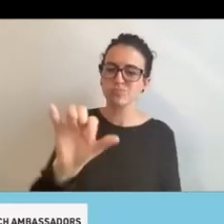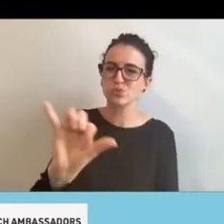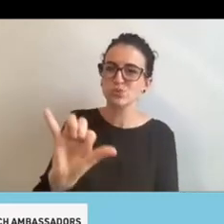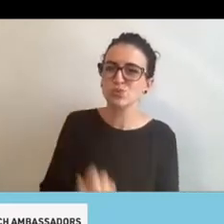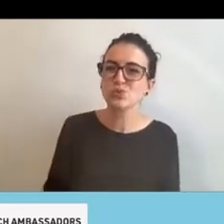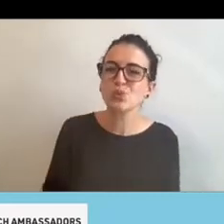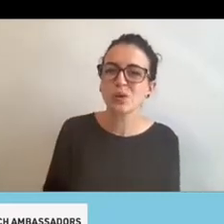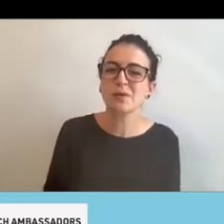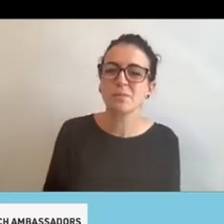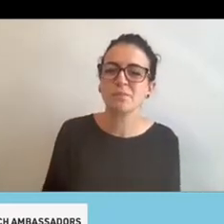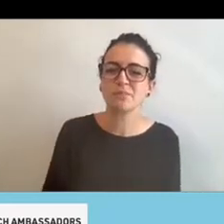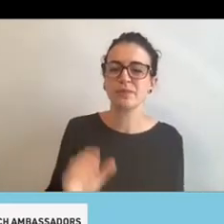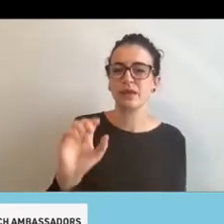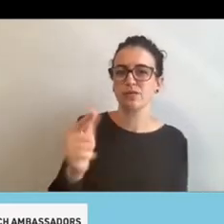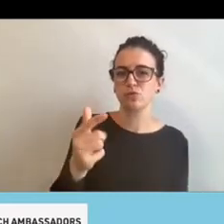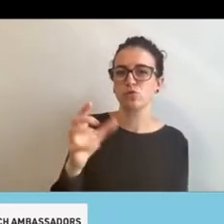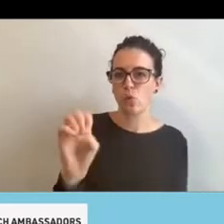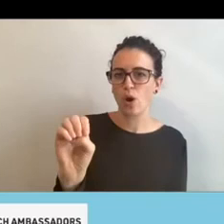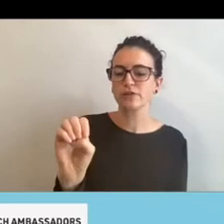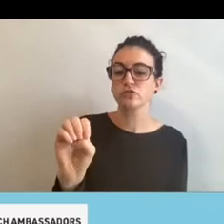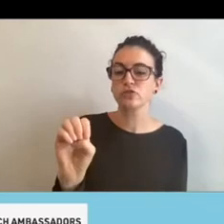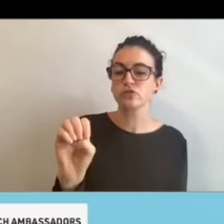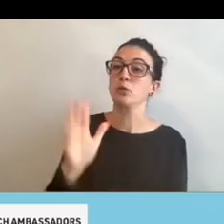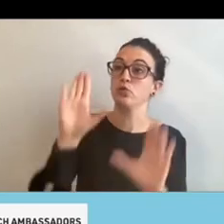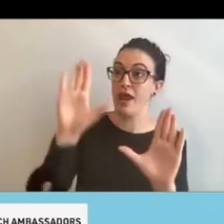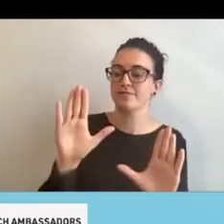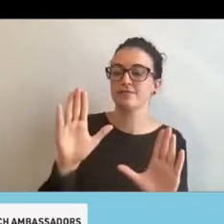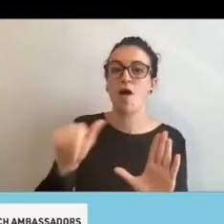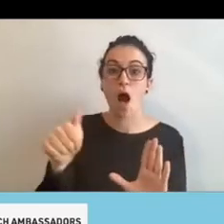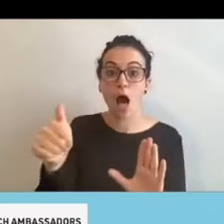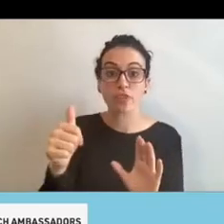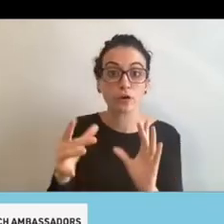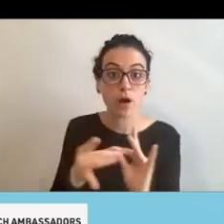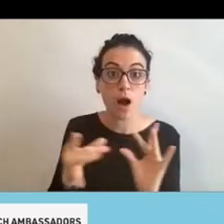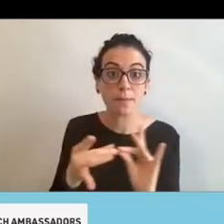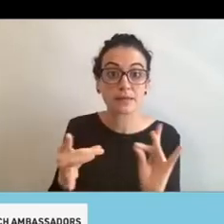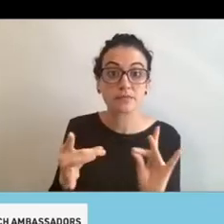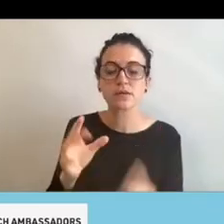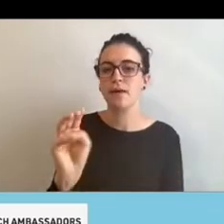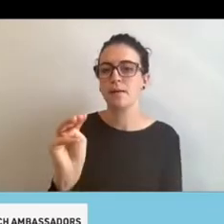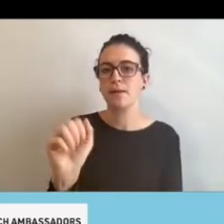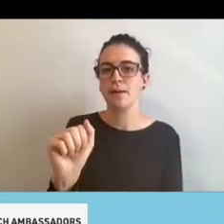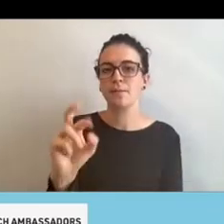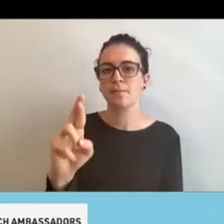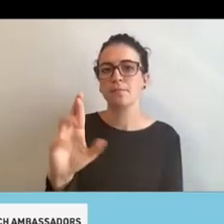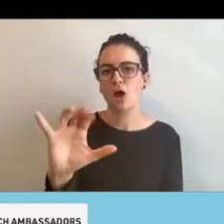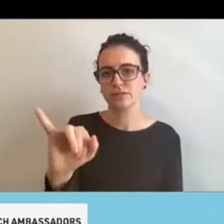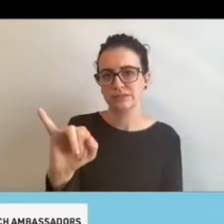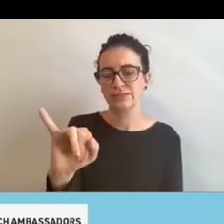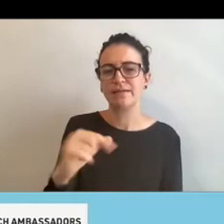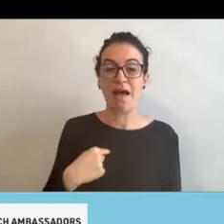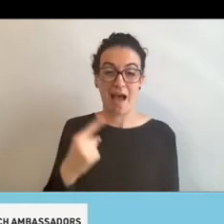Great. Who else has some insights they want to share on that question? That's one. I think that we should keep